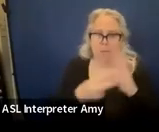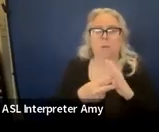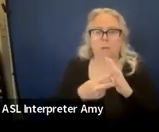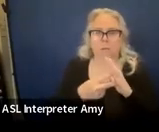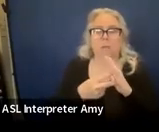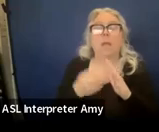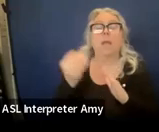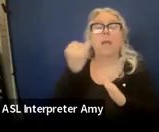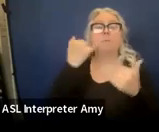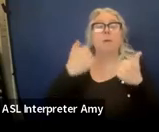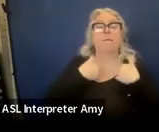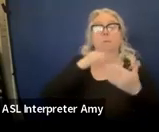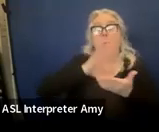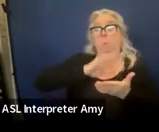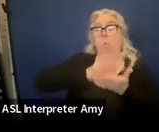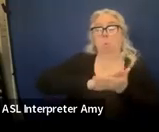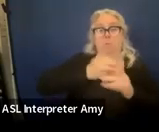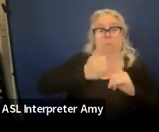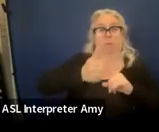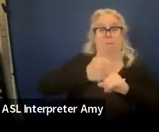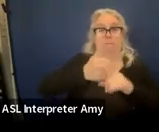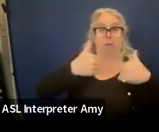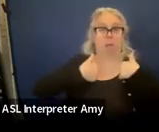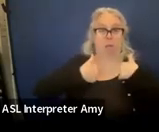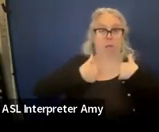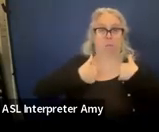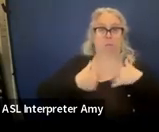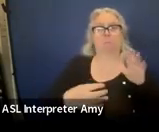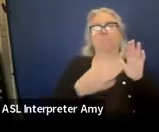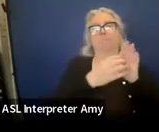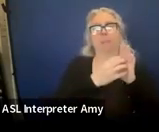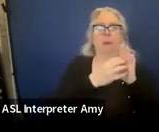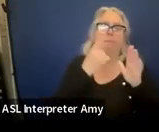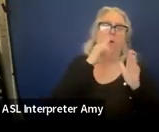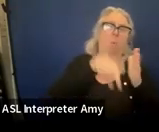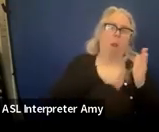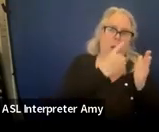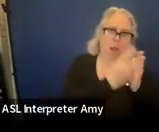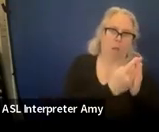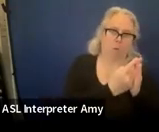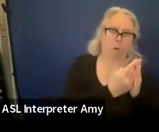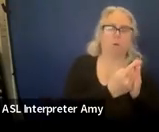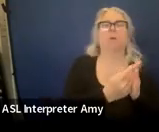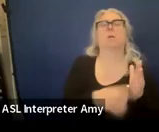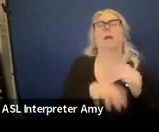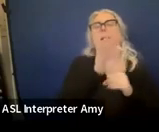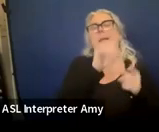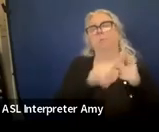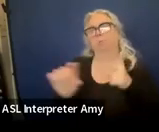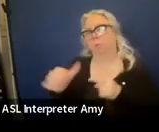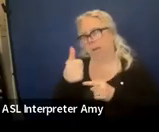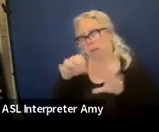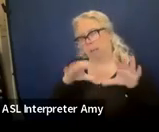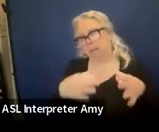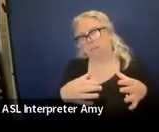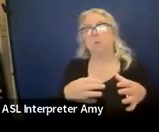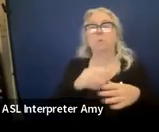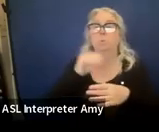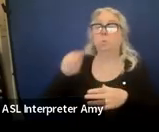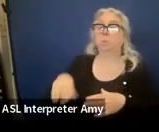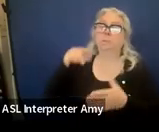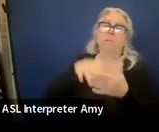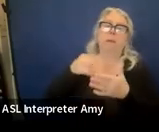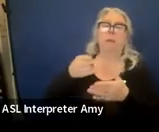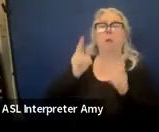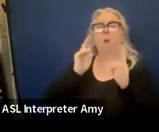So if we have a school that has their block periods for an hour, let's say, so from nine to 10. So this student would be in a study hall from